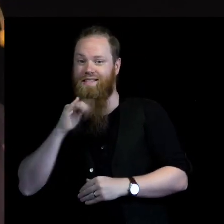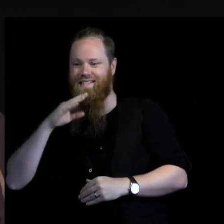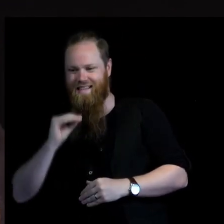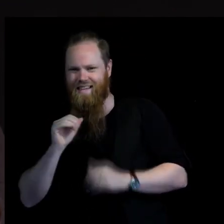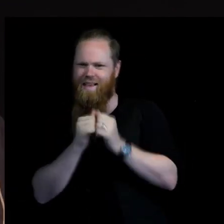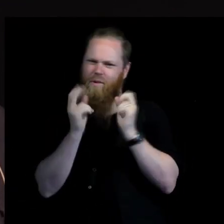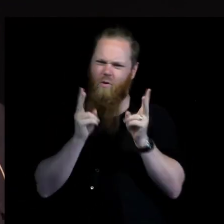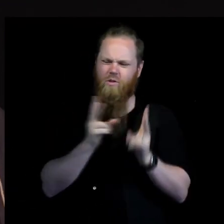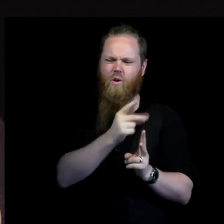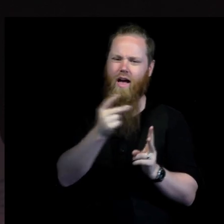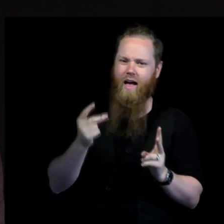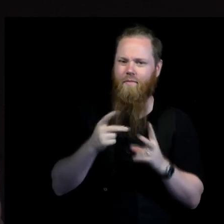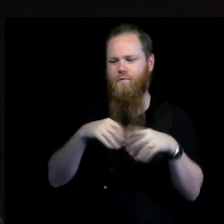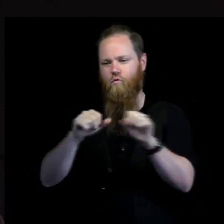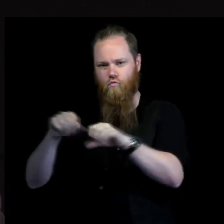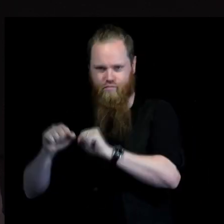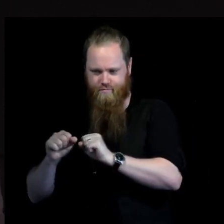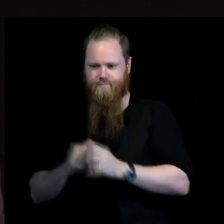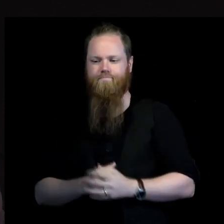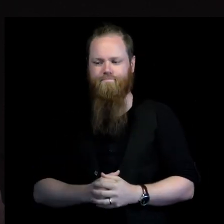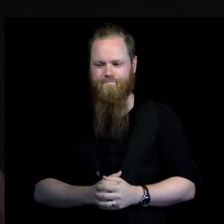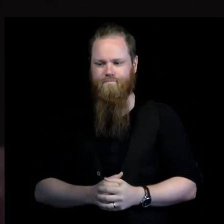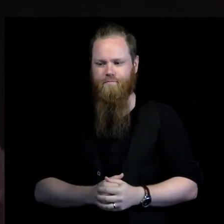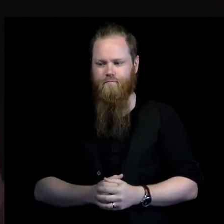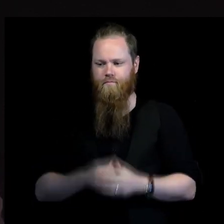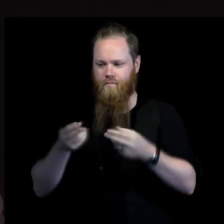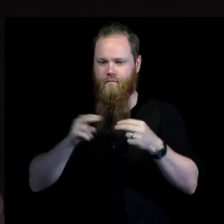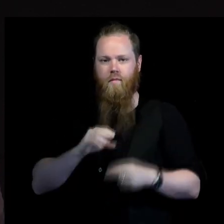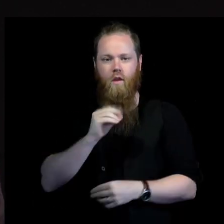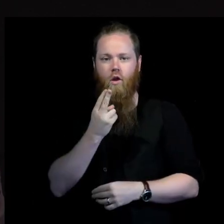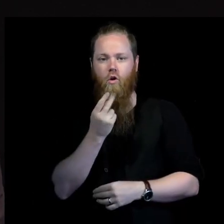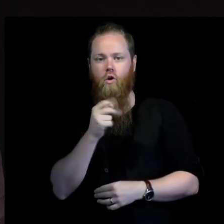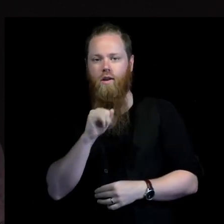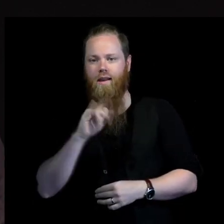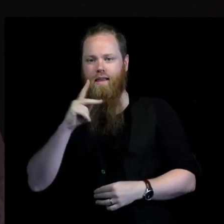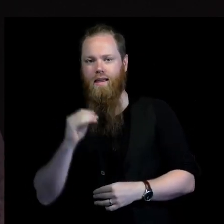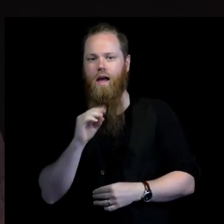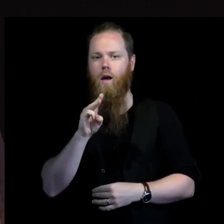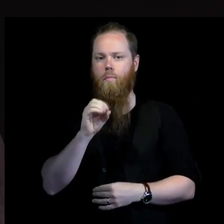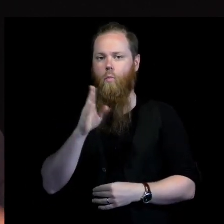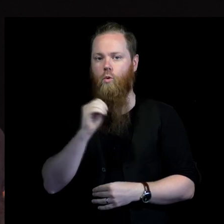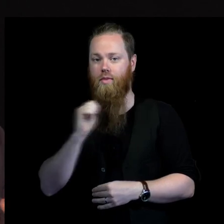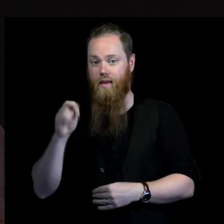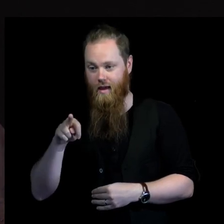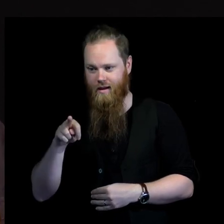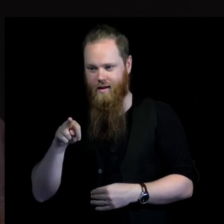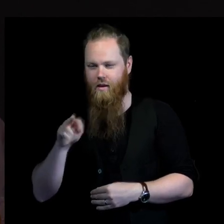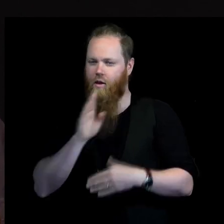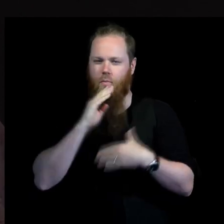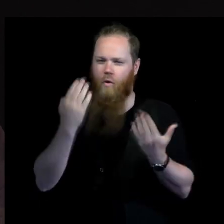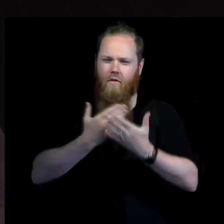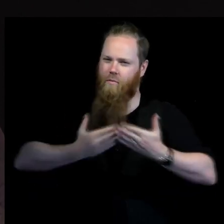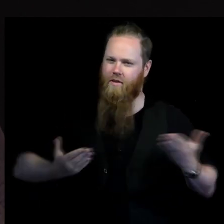on other missions as well then we have Ulrika Moder doesn't need an